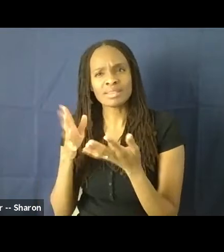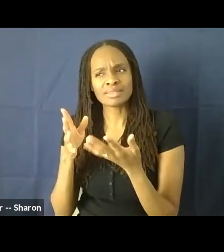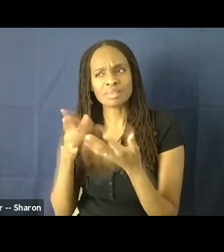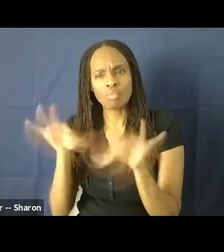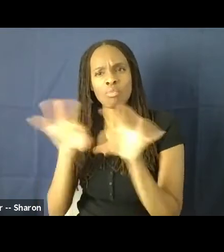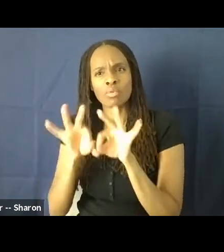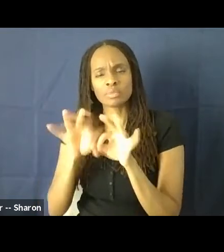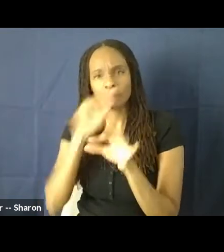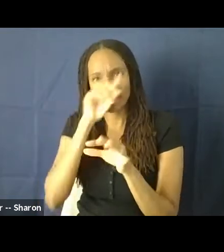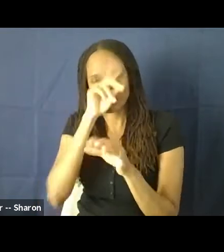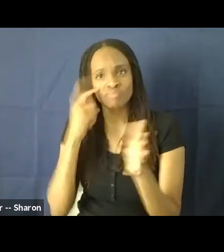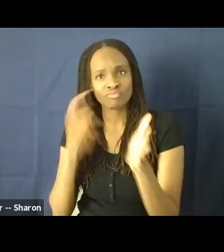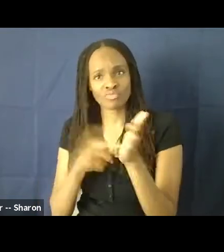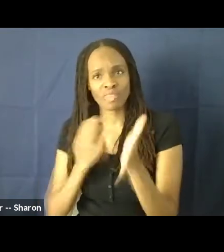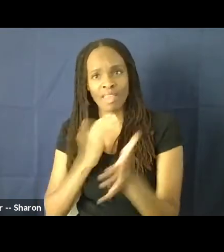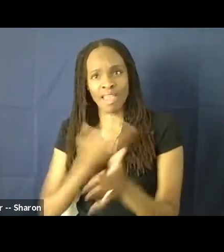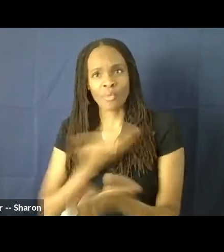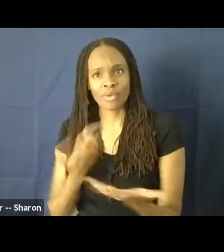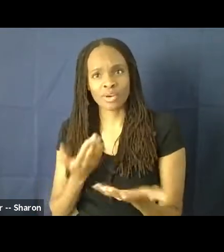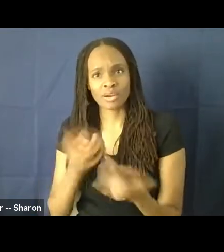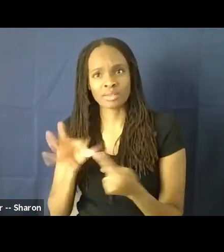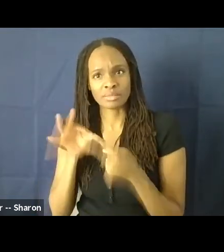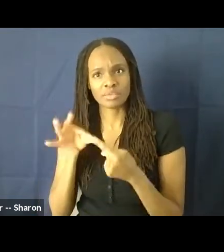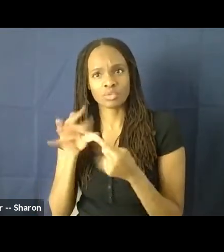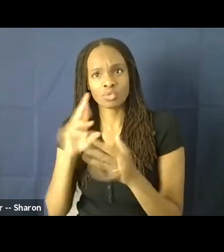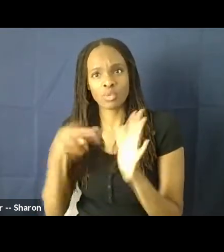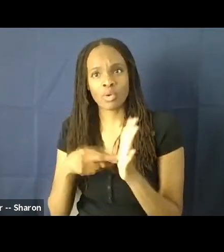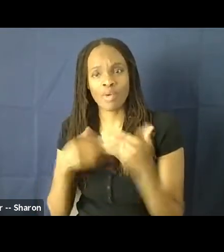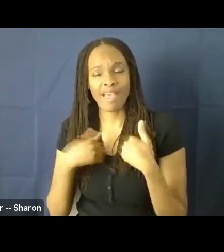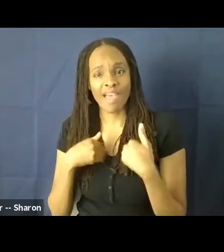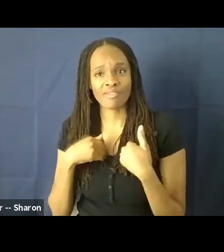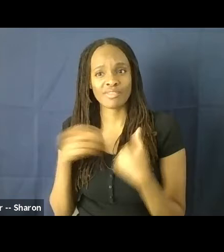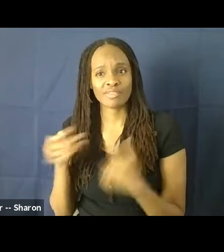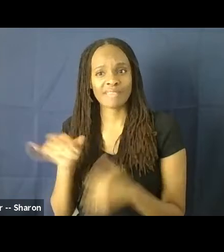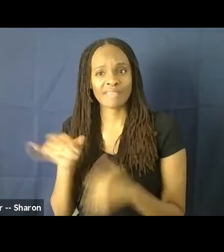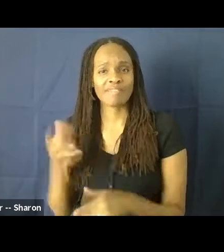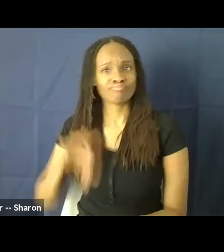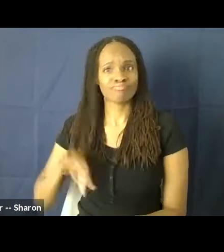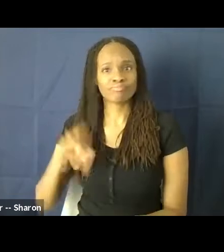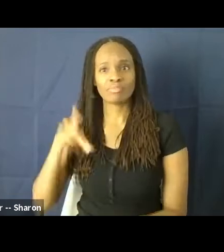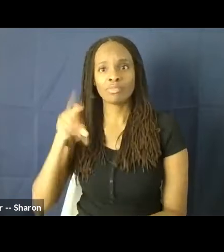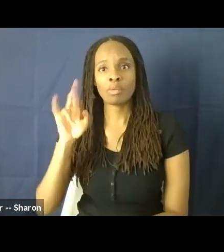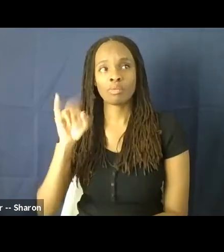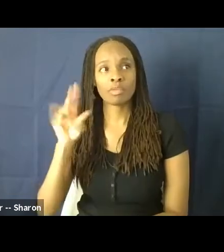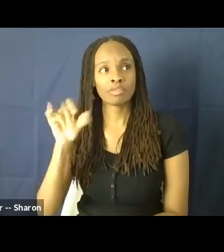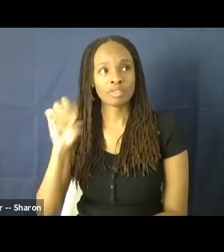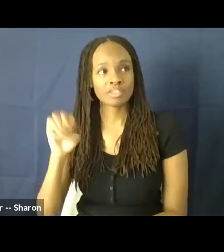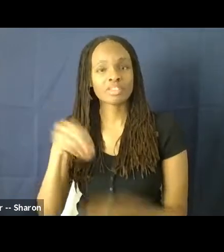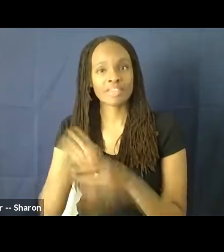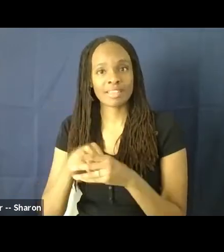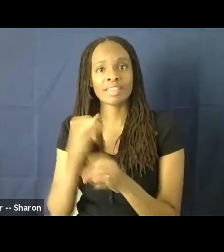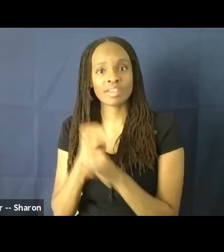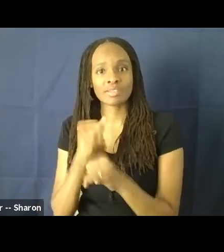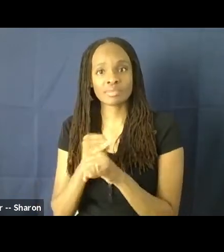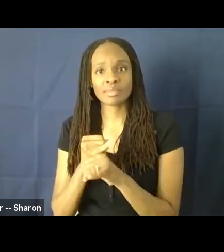There is a certain privilege that comes with being in the industry. And even for you as